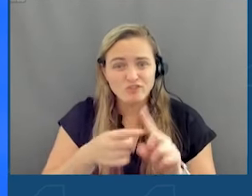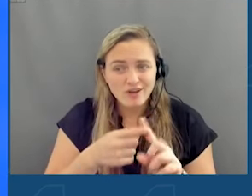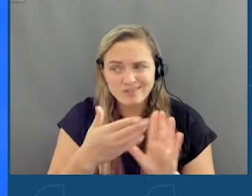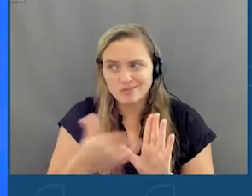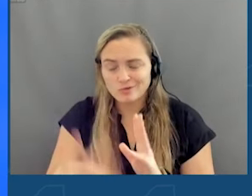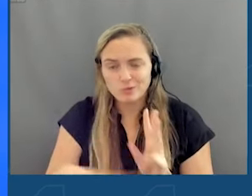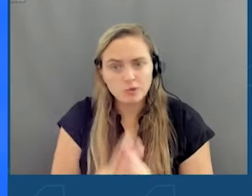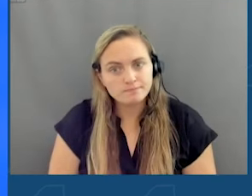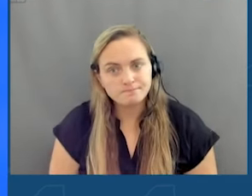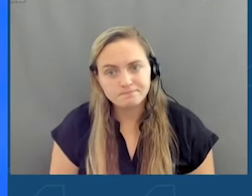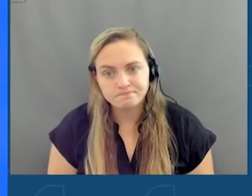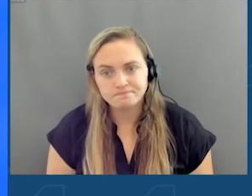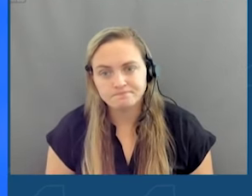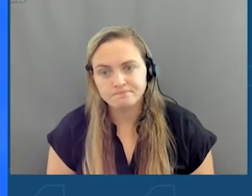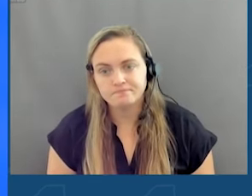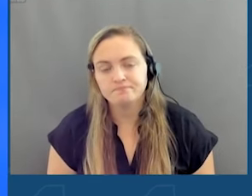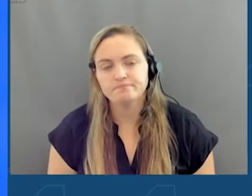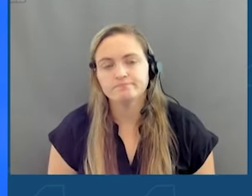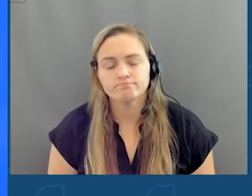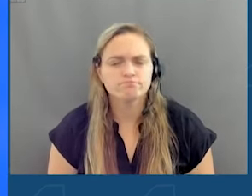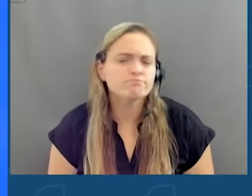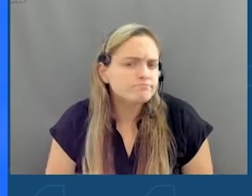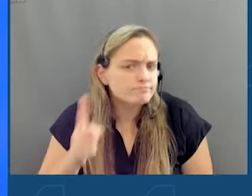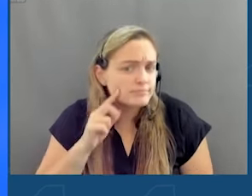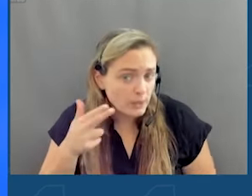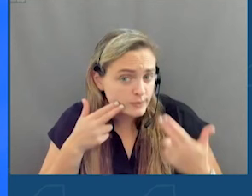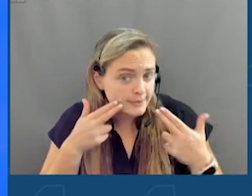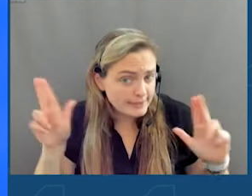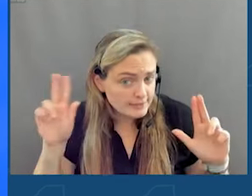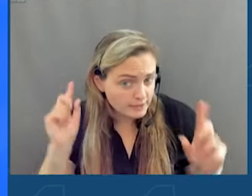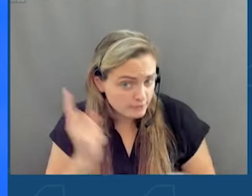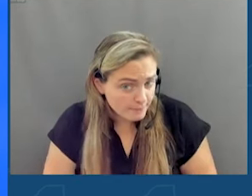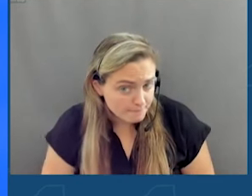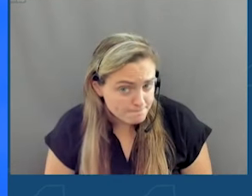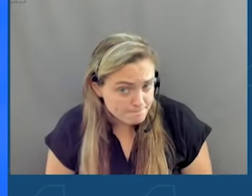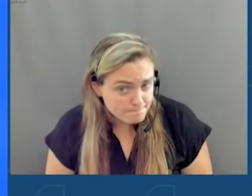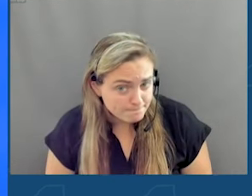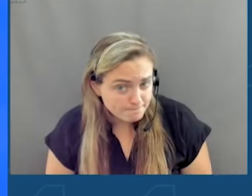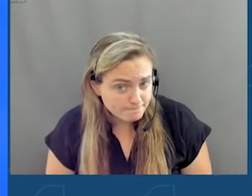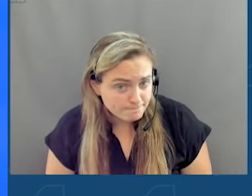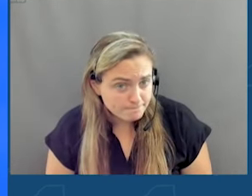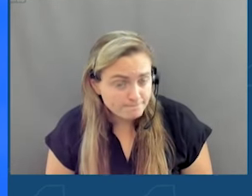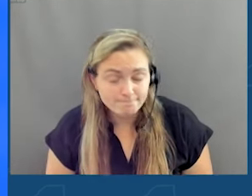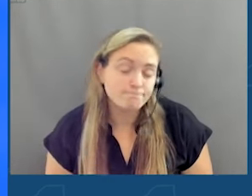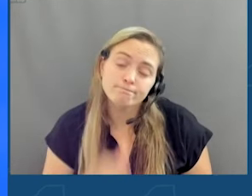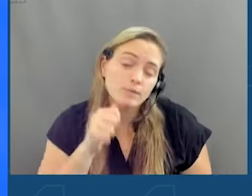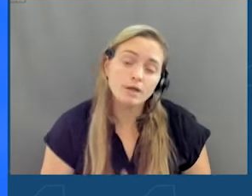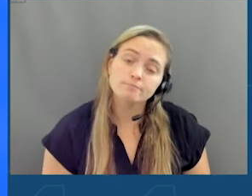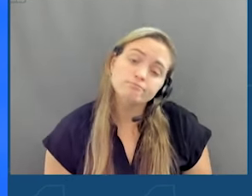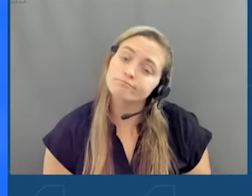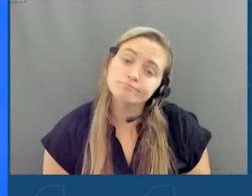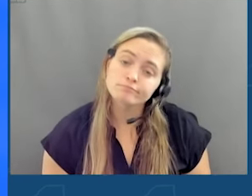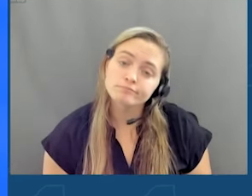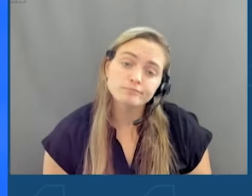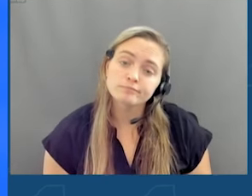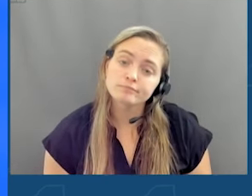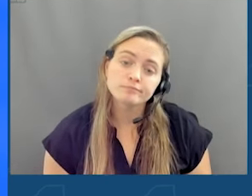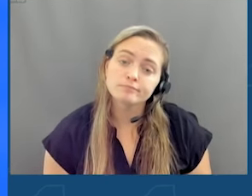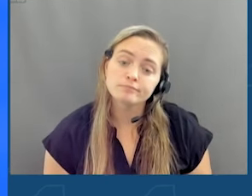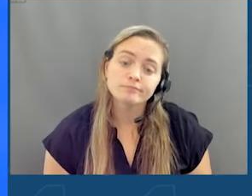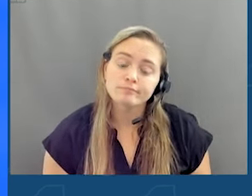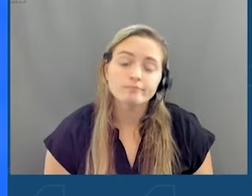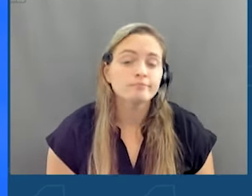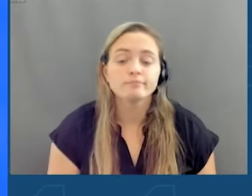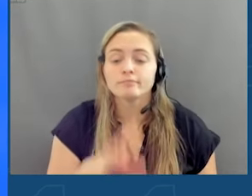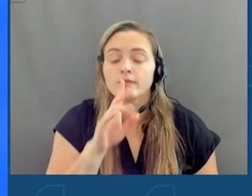world. Now, as innocent as that sounds, it was not. They talked